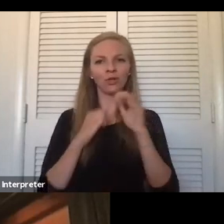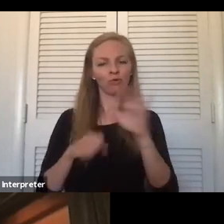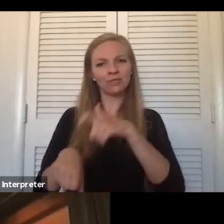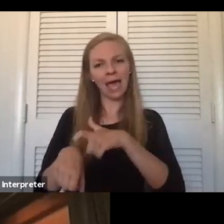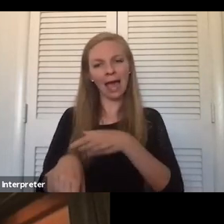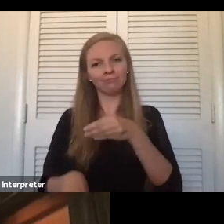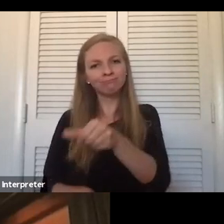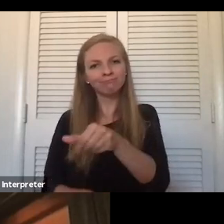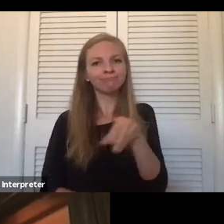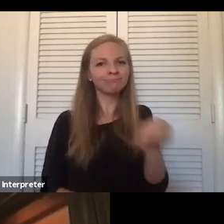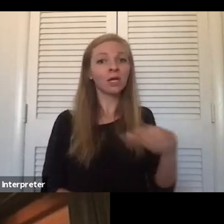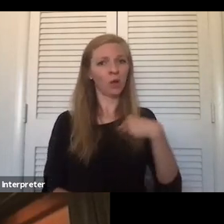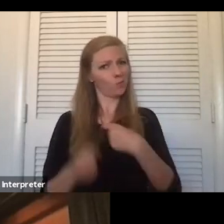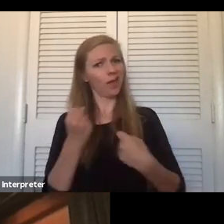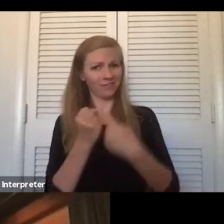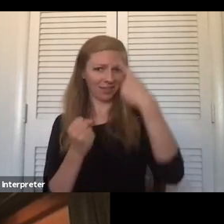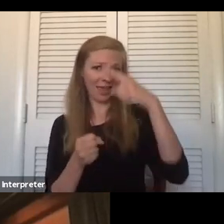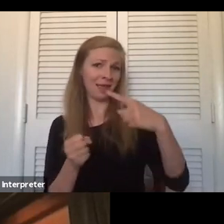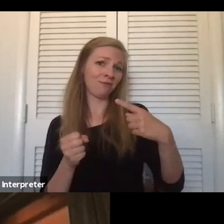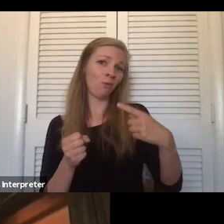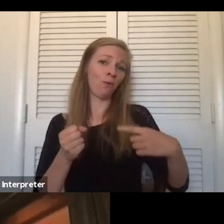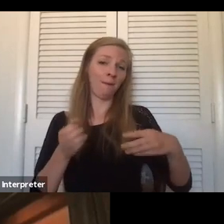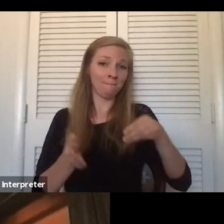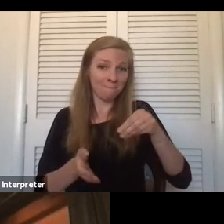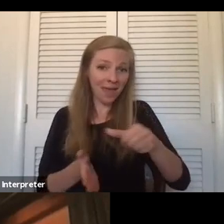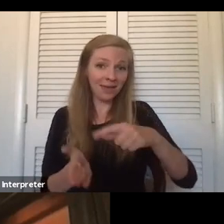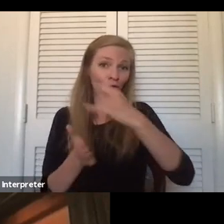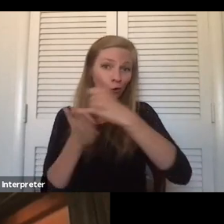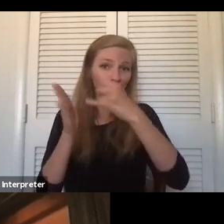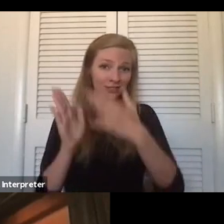as we advocate for paying artists for their time as well. Um,